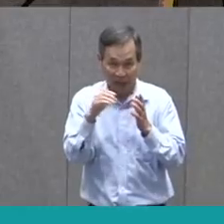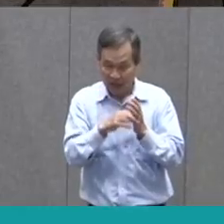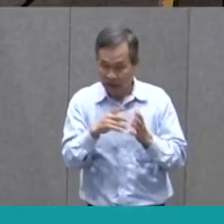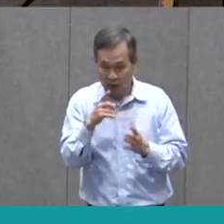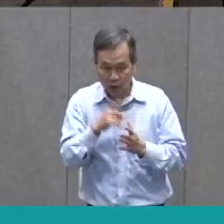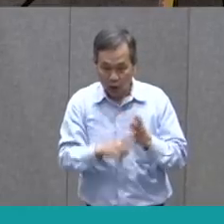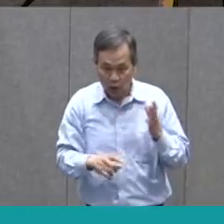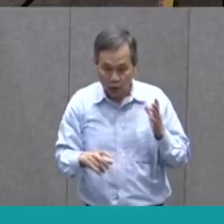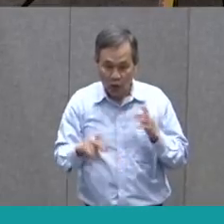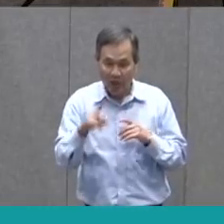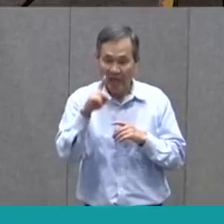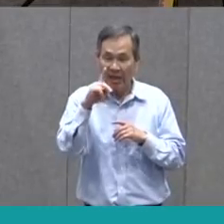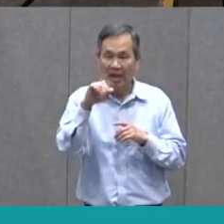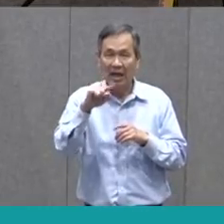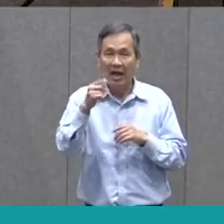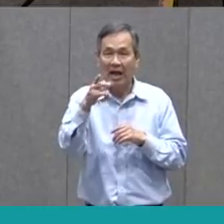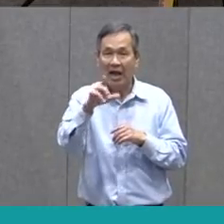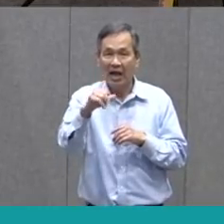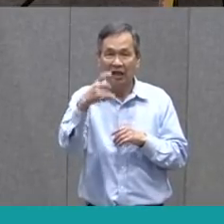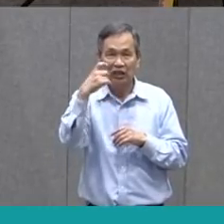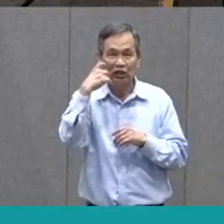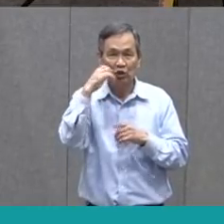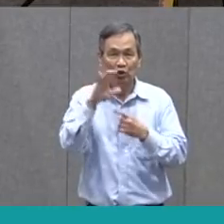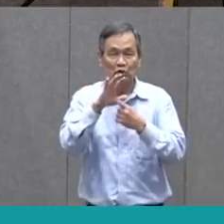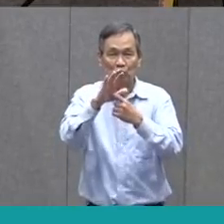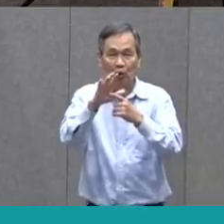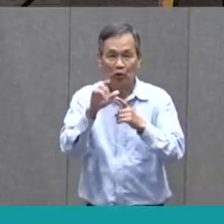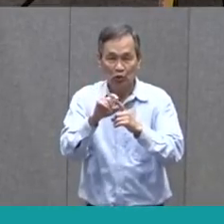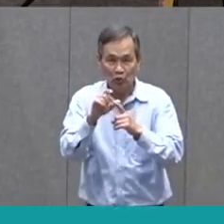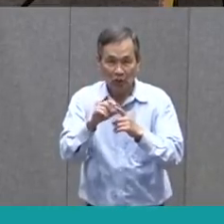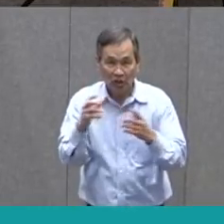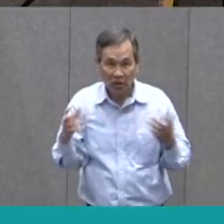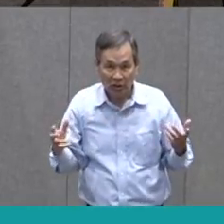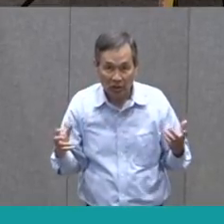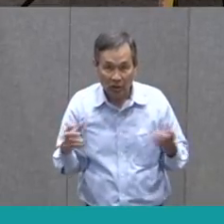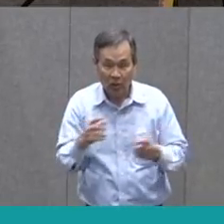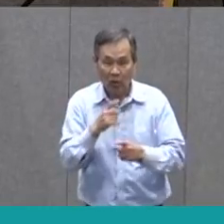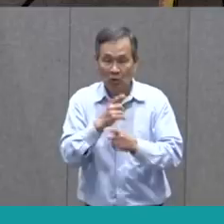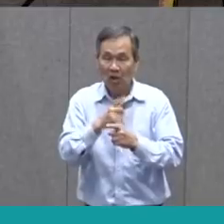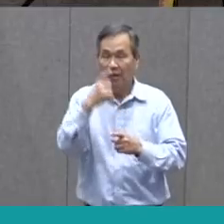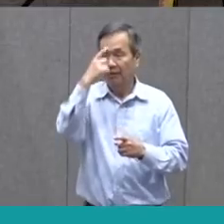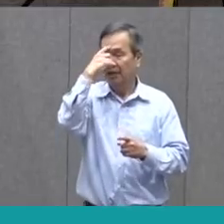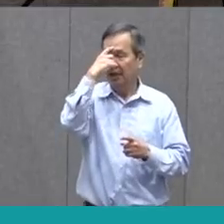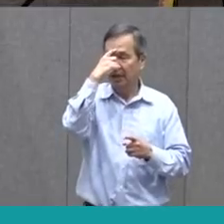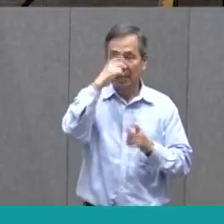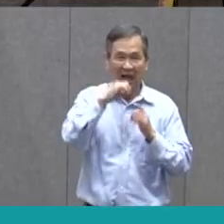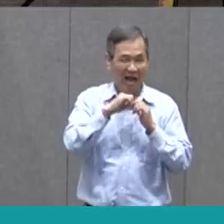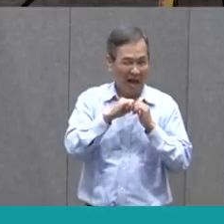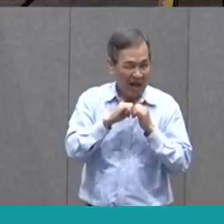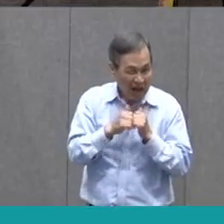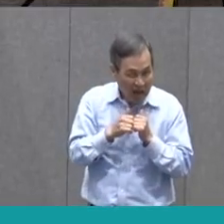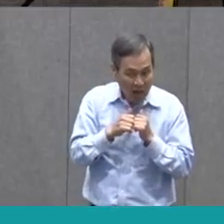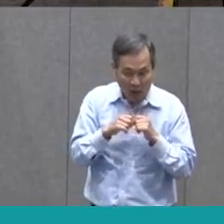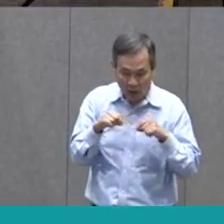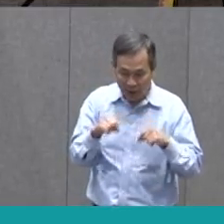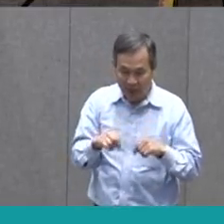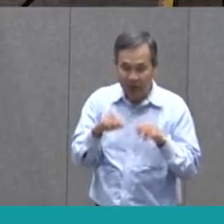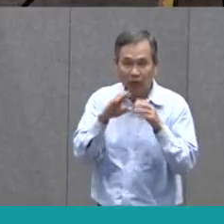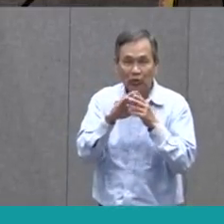Miss Kathy shared with us just a minute ago. And also, I want you to think about how does this story